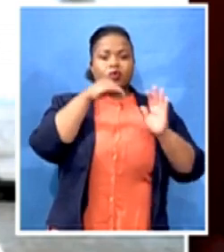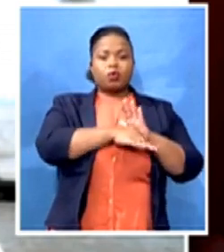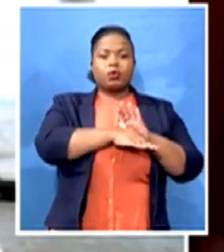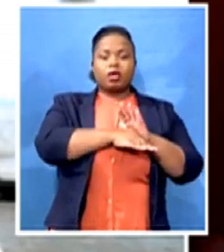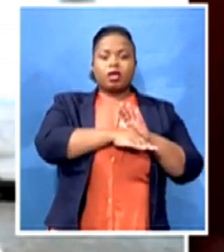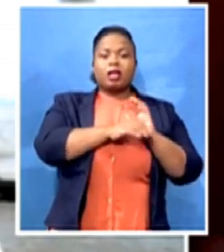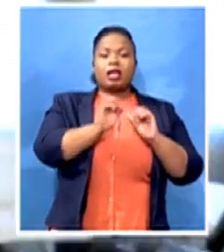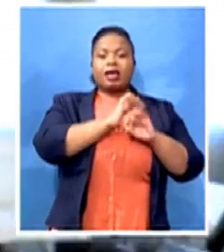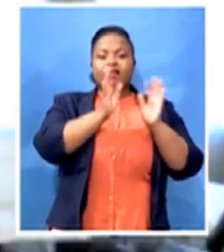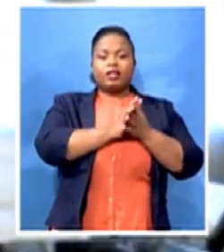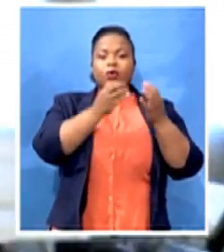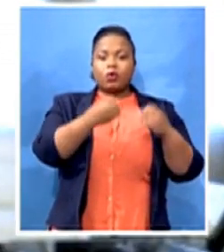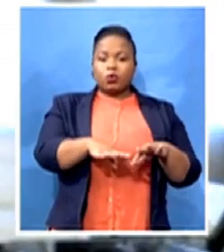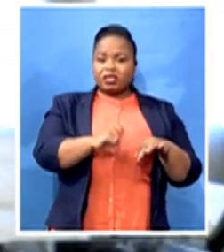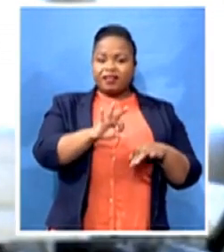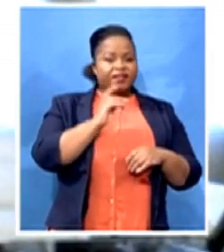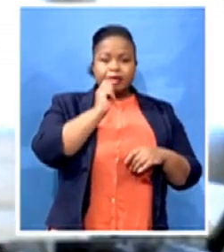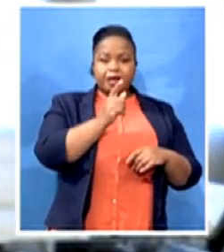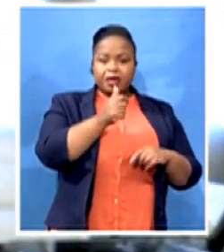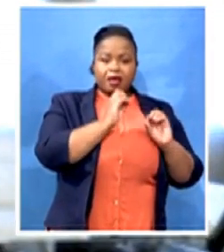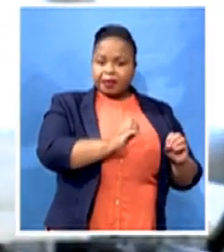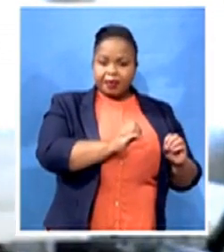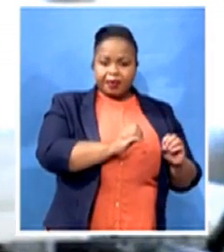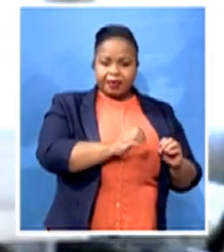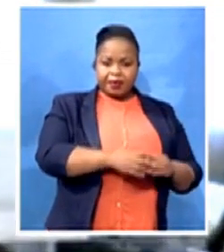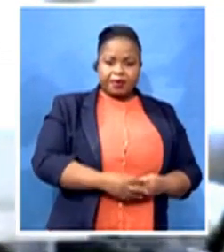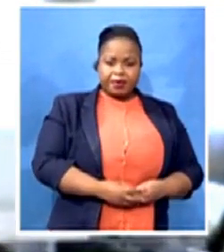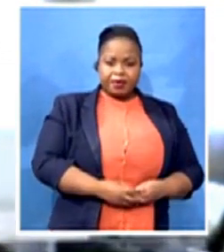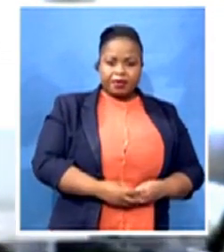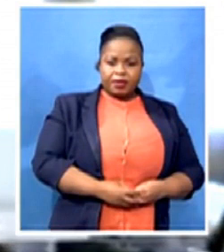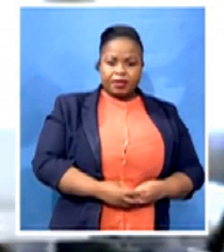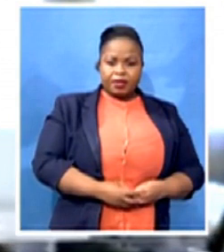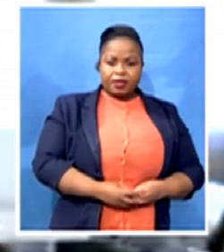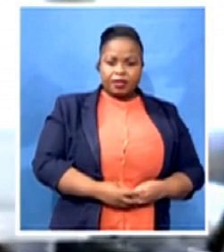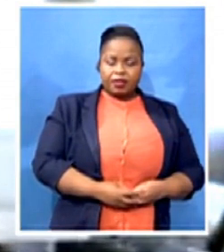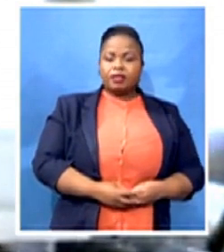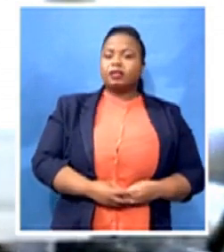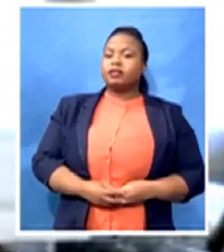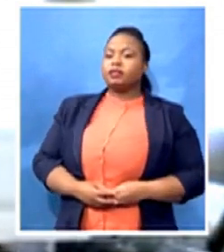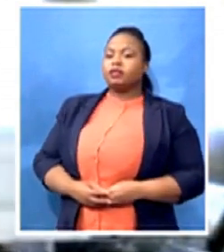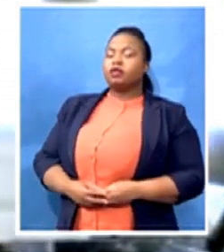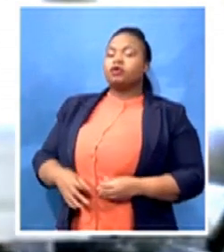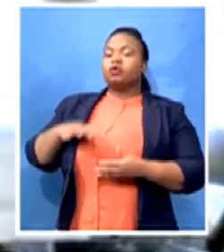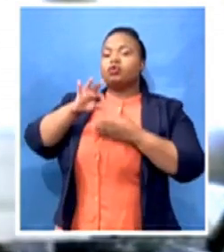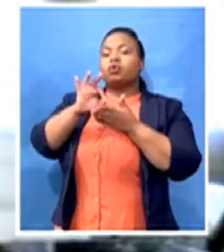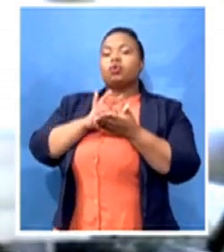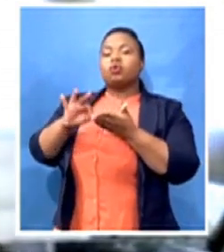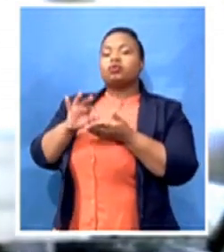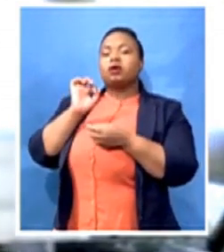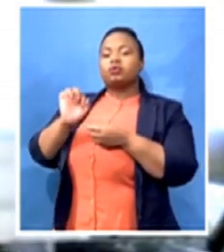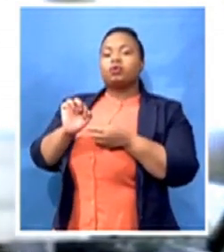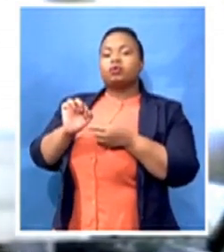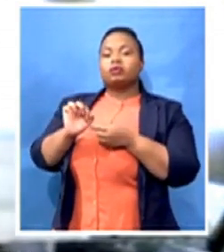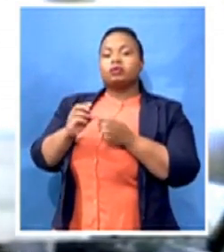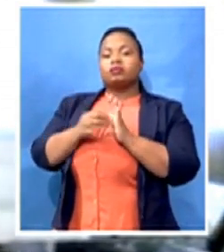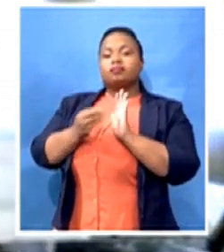You see, your contractual obligation essentially is to ensure that during the